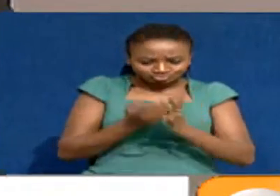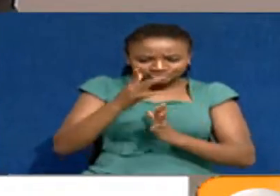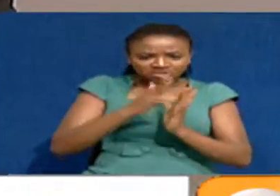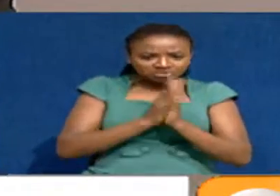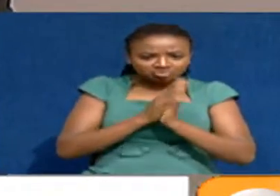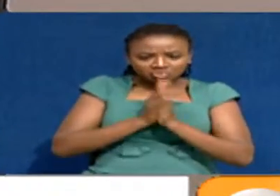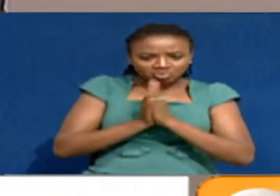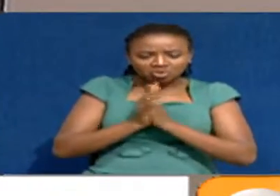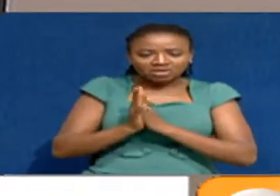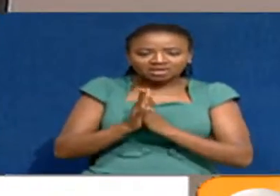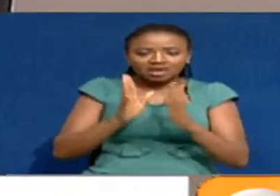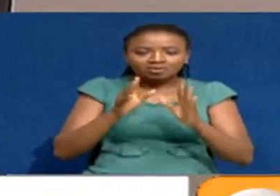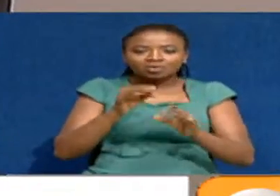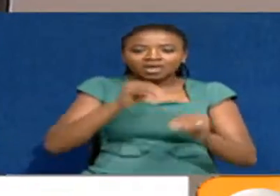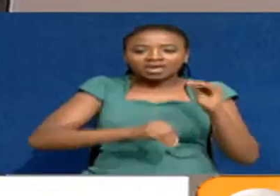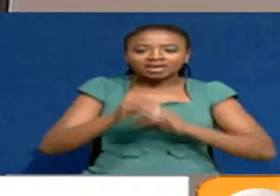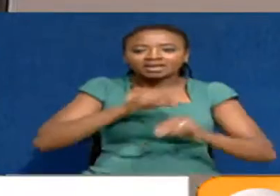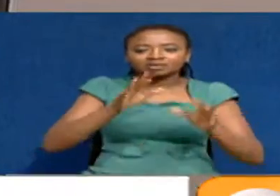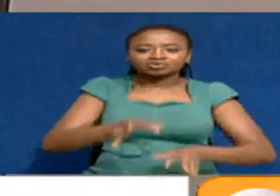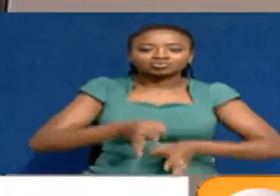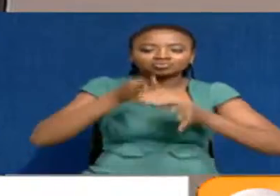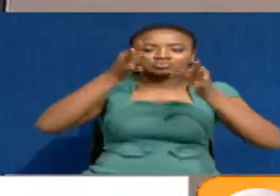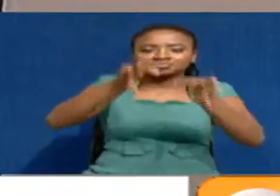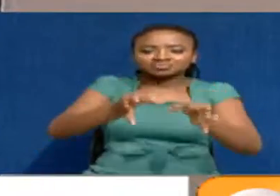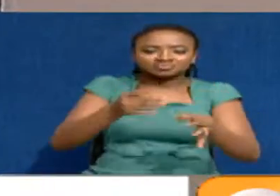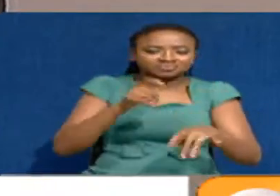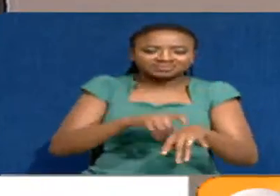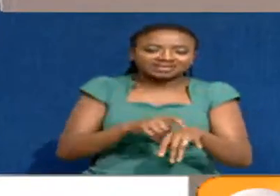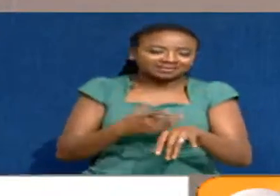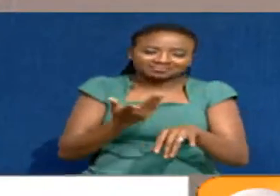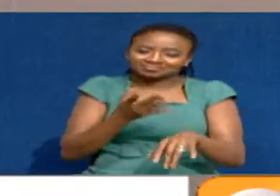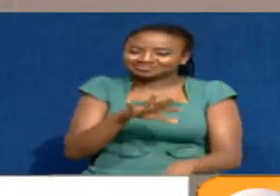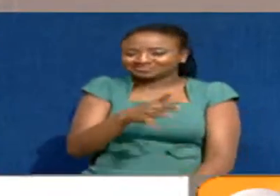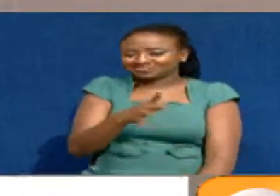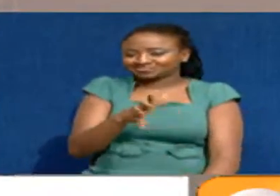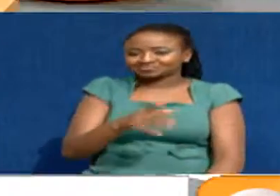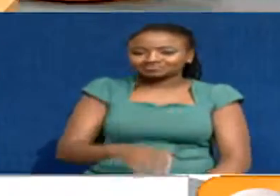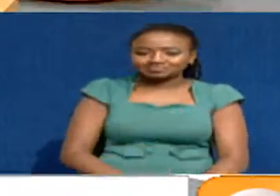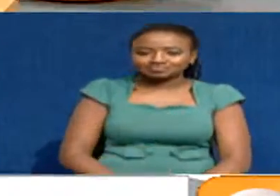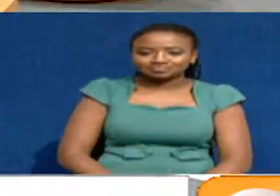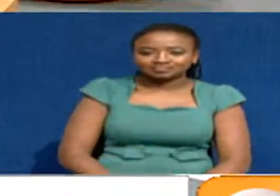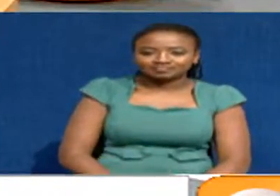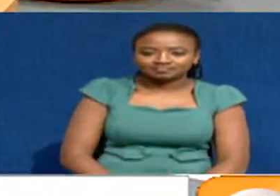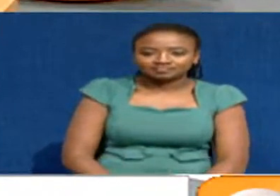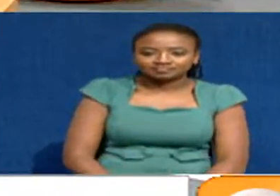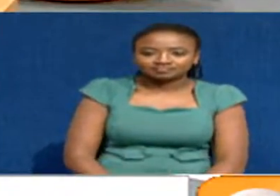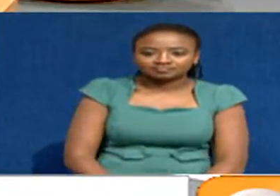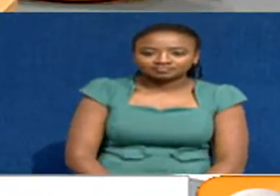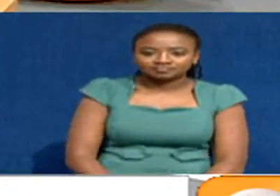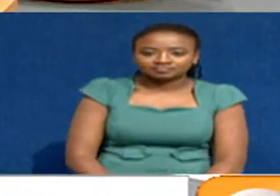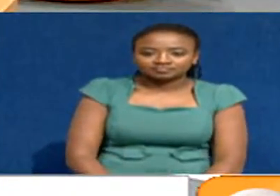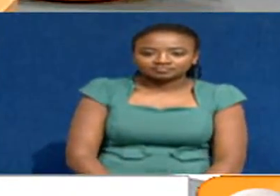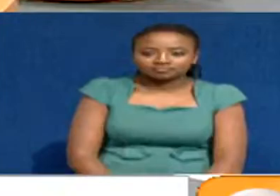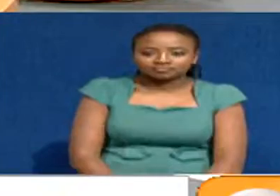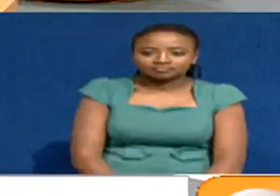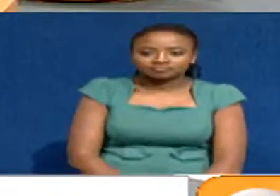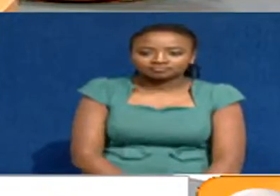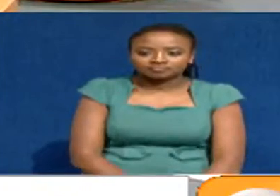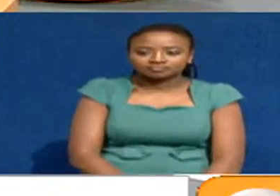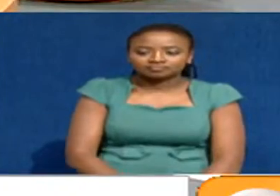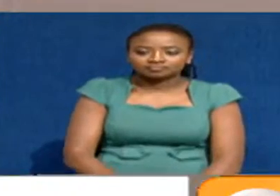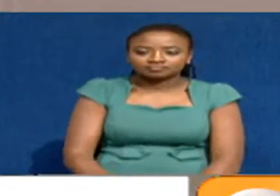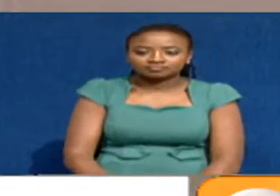The timing is surely questionable. I don't know. For those who see it that way. You have been fair to me, but the amount of time